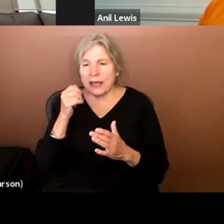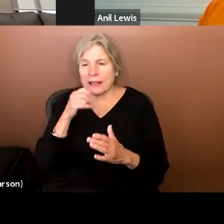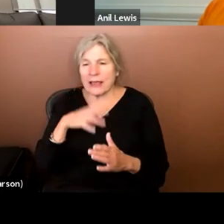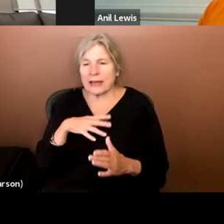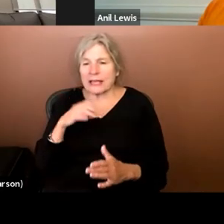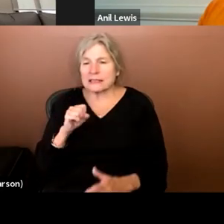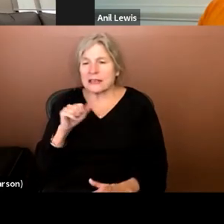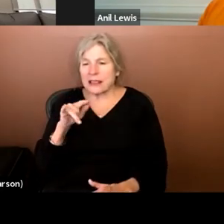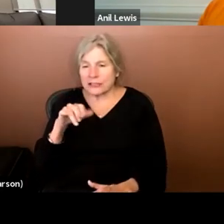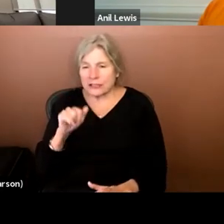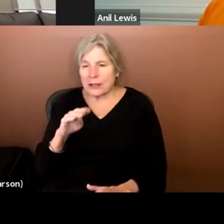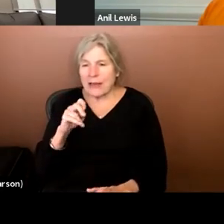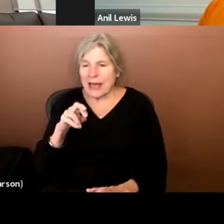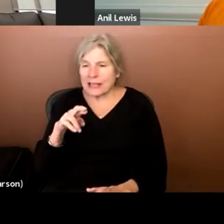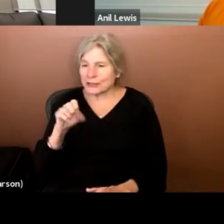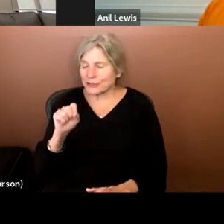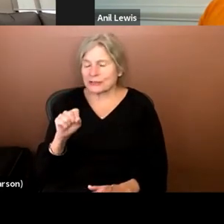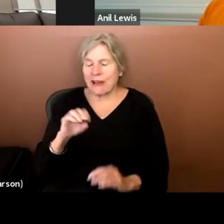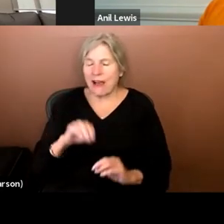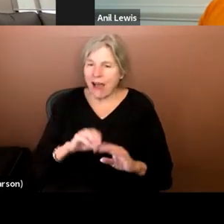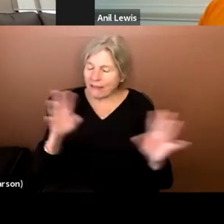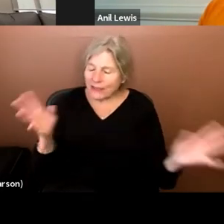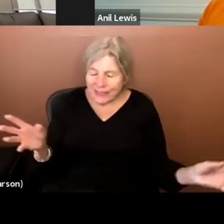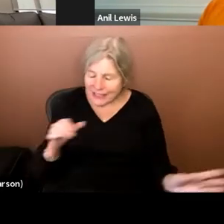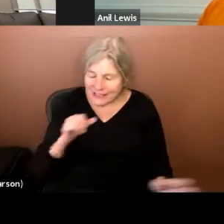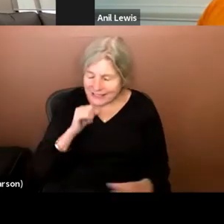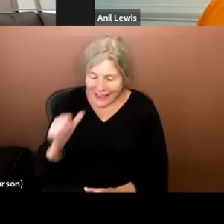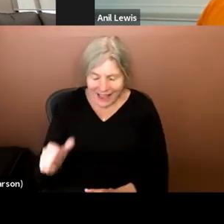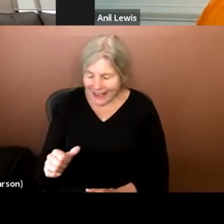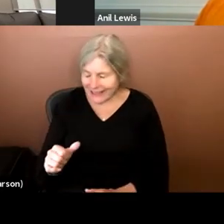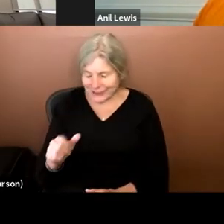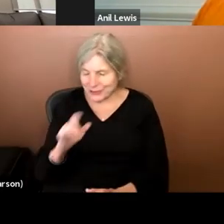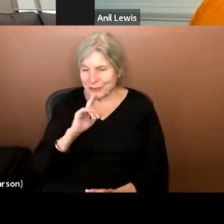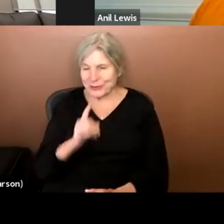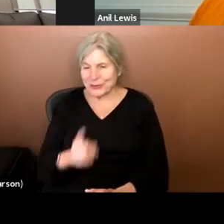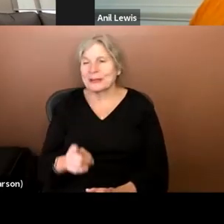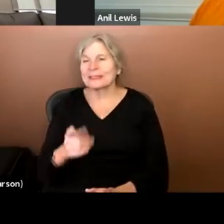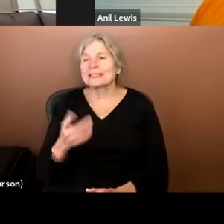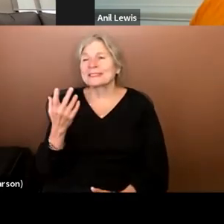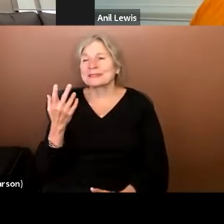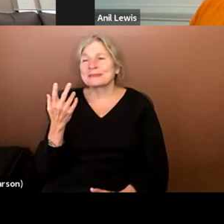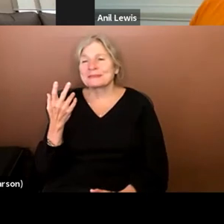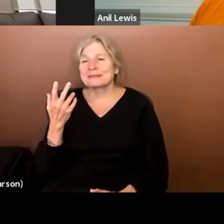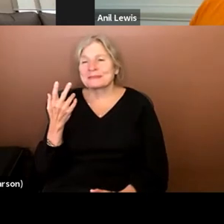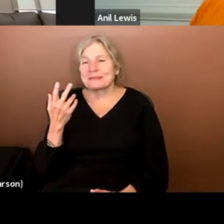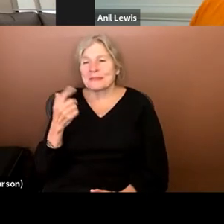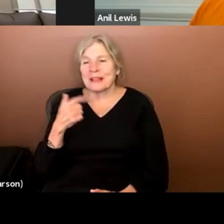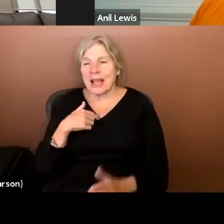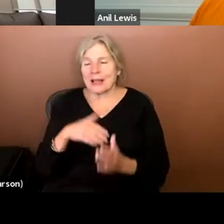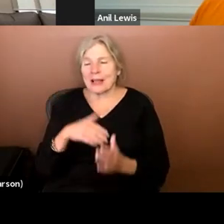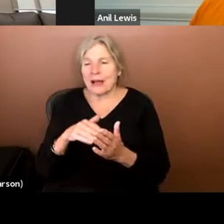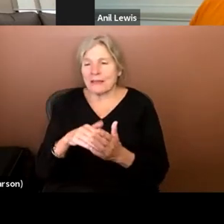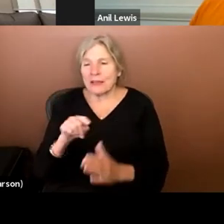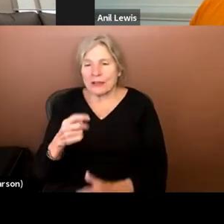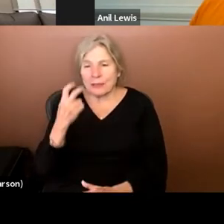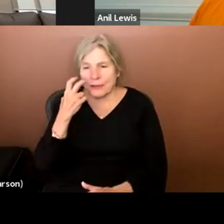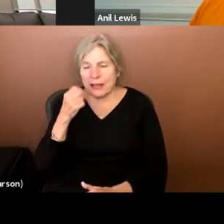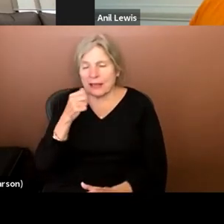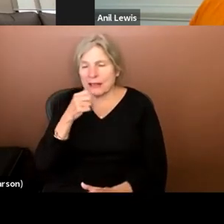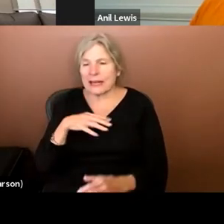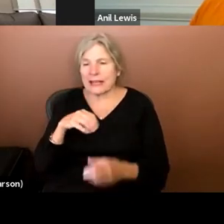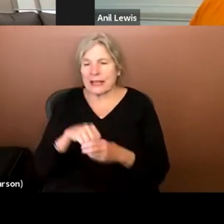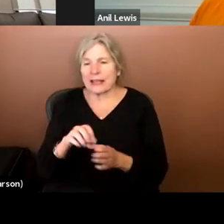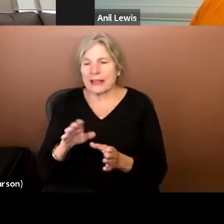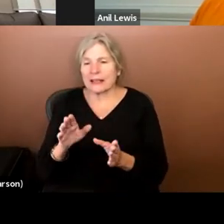Alicia Masters, obviously that's not necessarily the case, but I think I'm often the only blind lady in the room